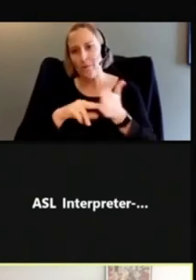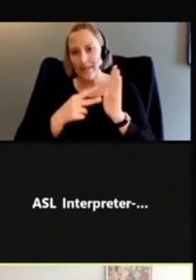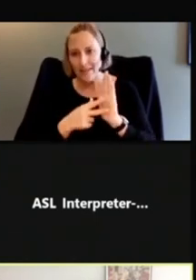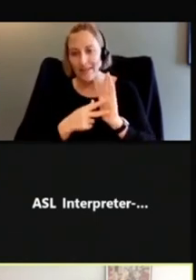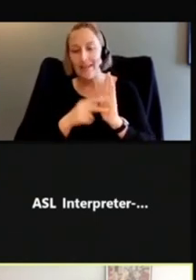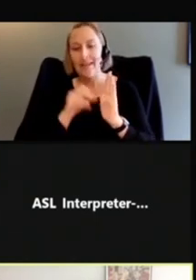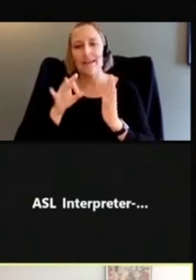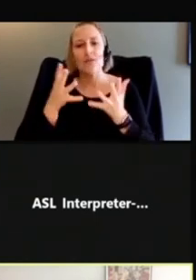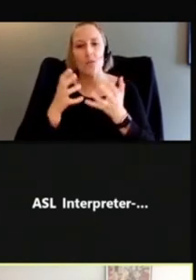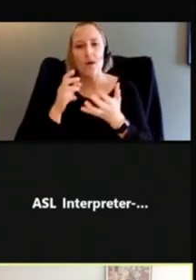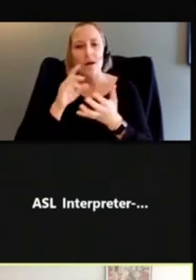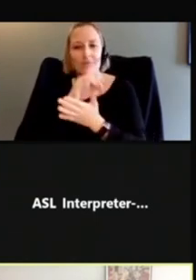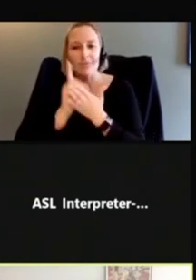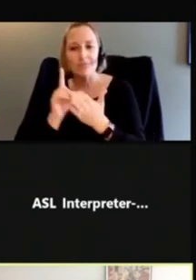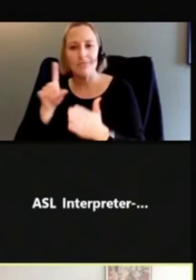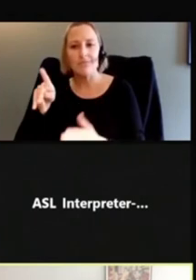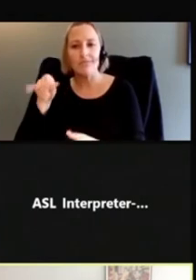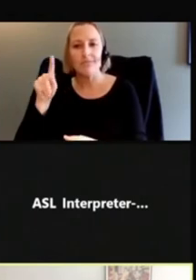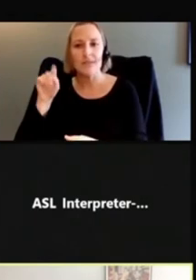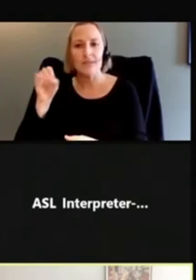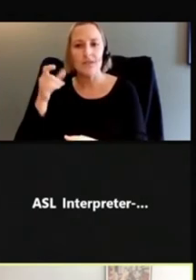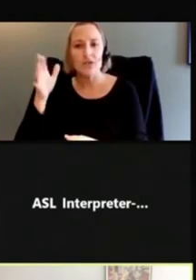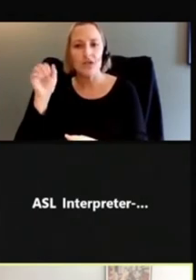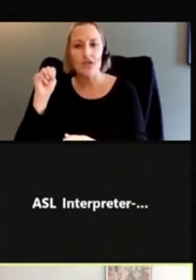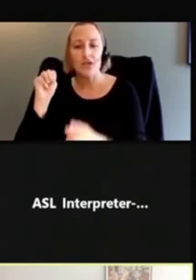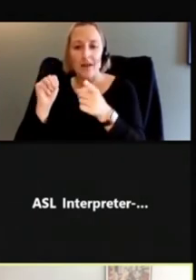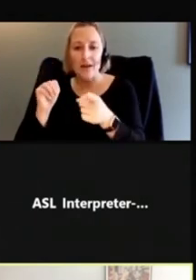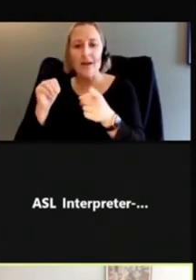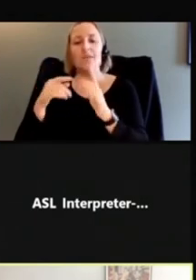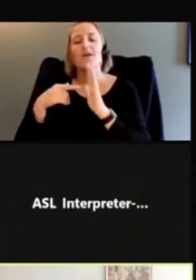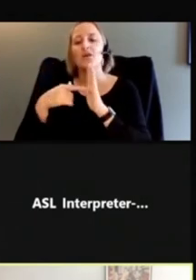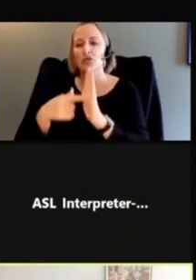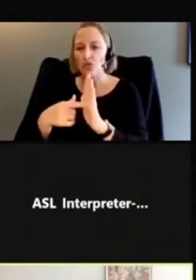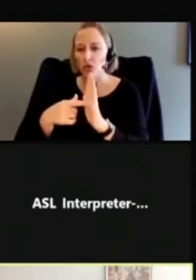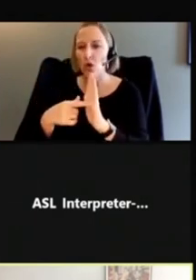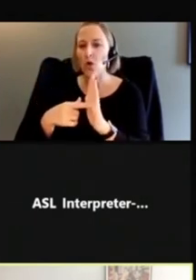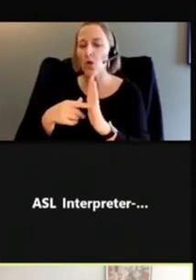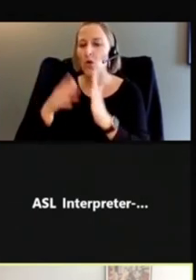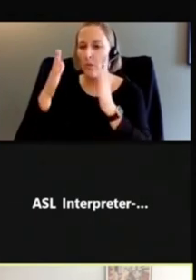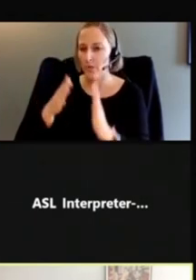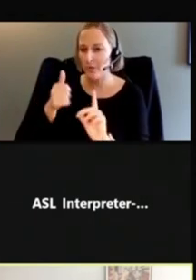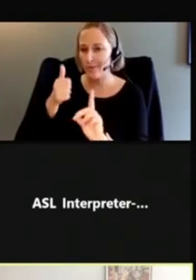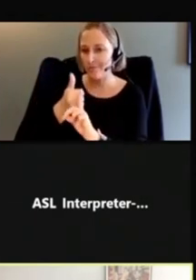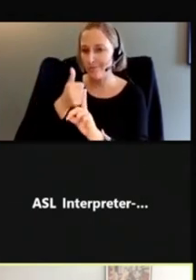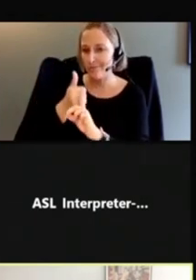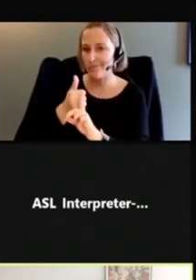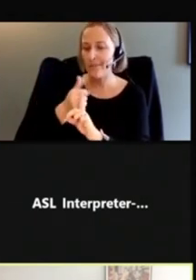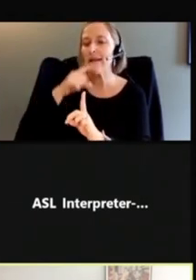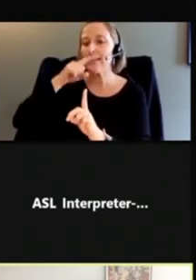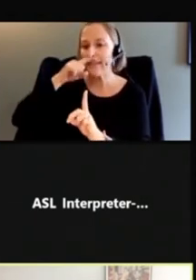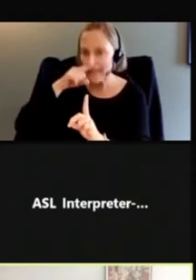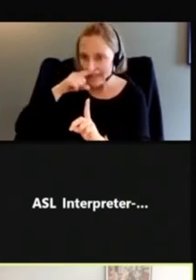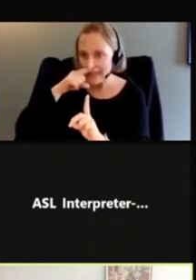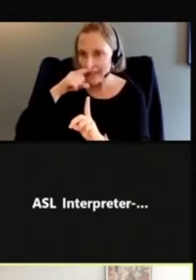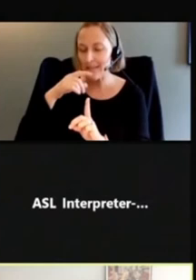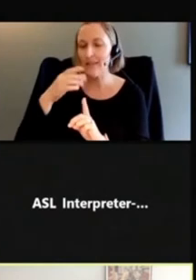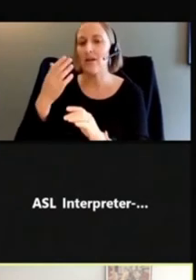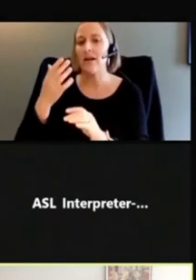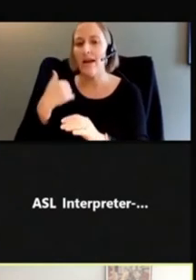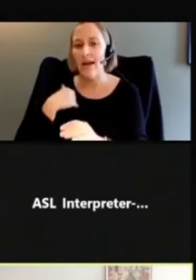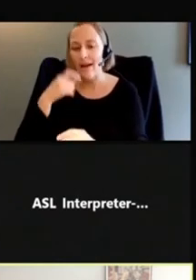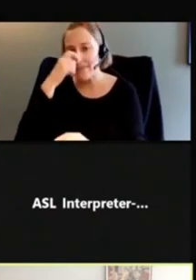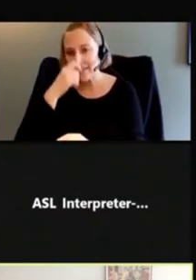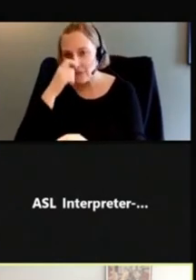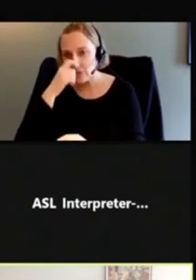So here we have a literal representation of a person sneezing and holding the tissue to convey that seasonal allergies can cause sneezing.